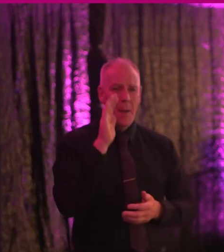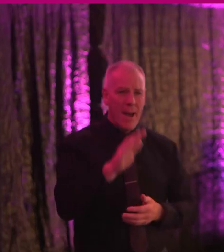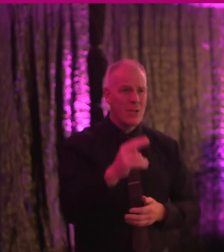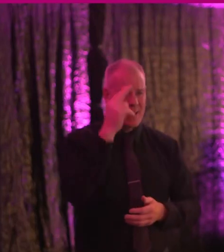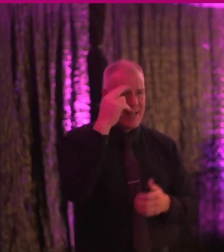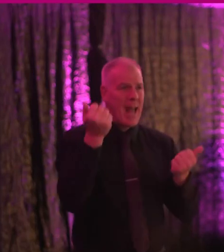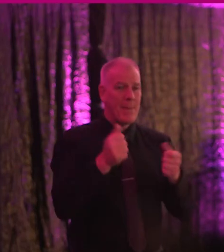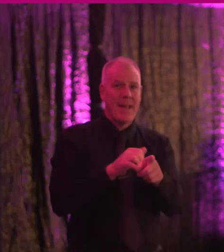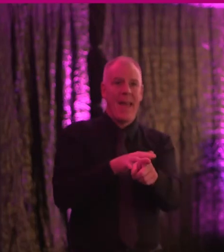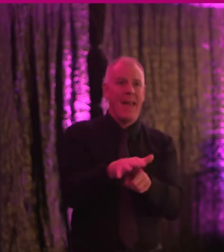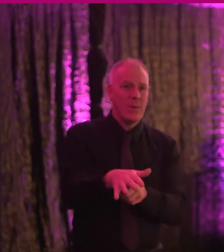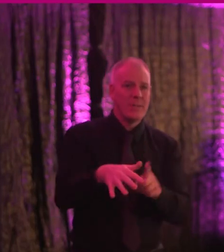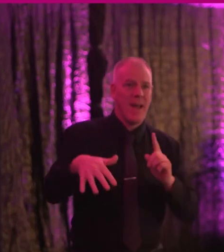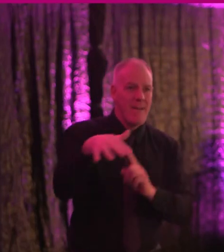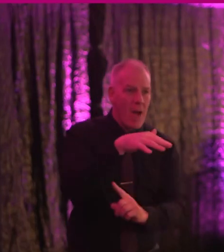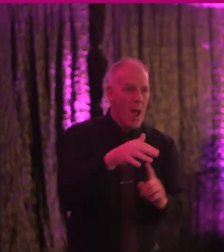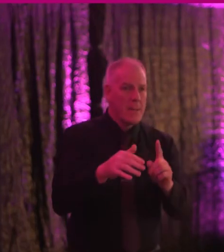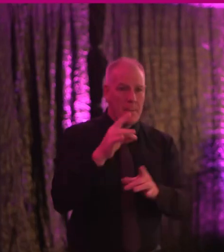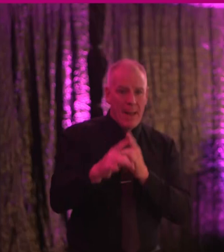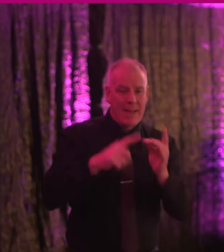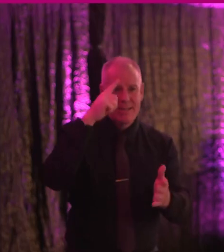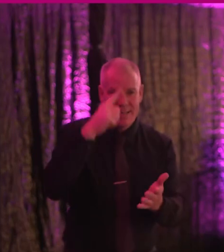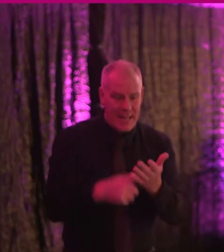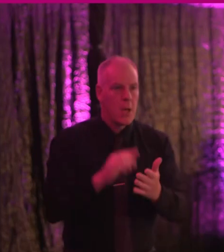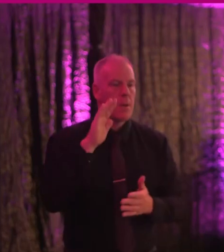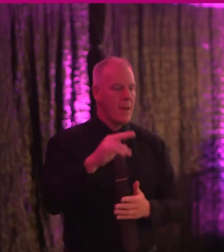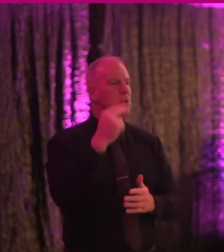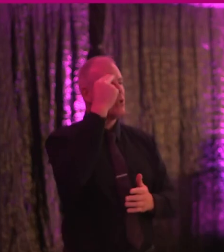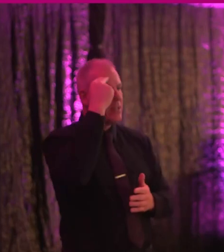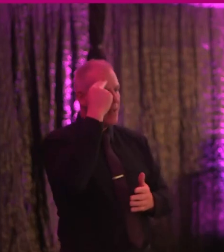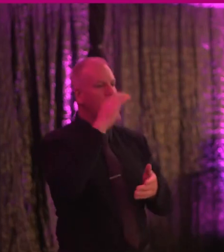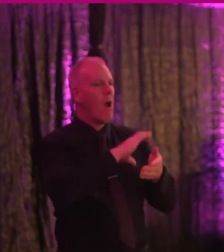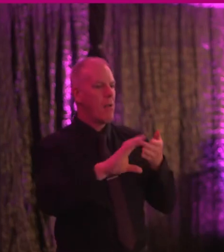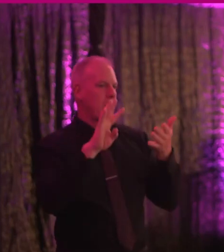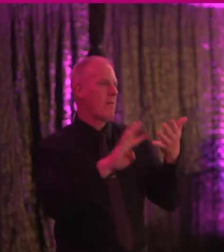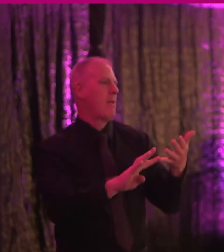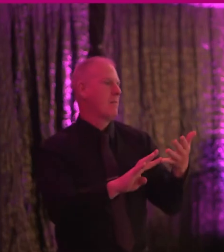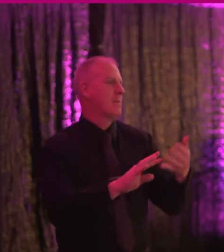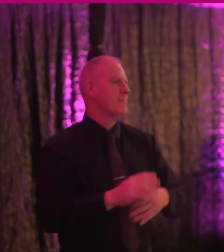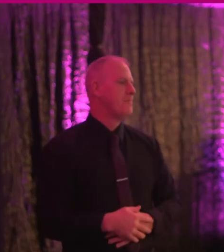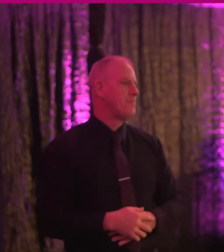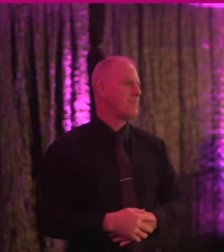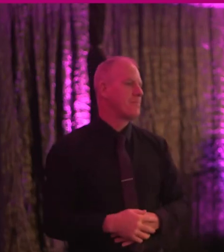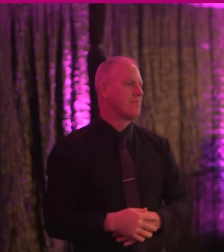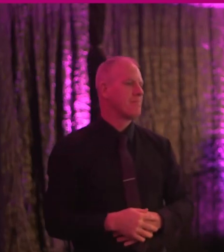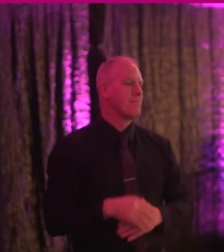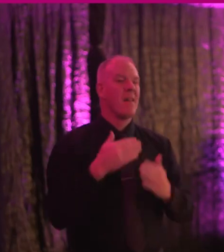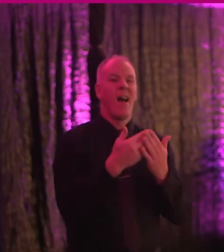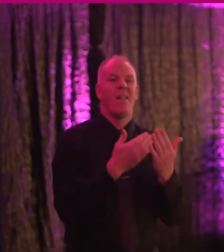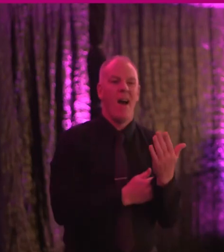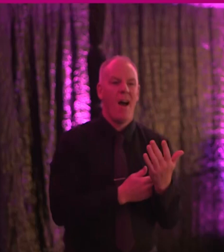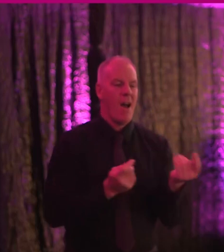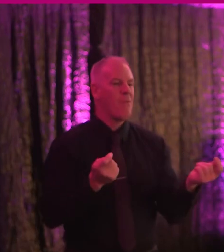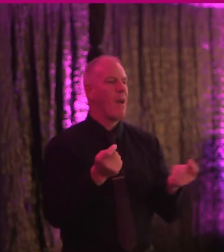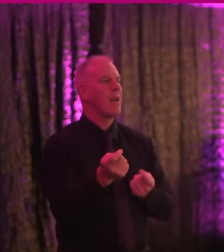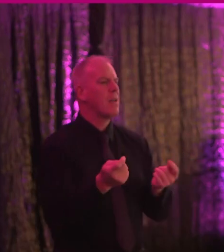shapes our environment to understand Article 9. Legislation and regulation is one of the